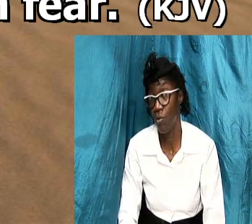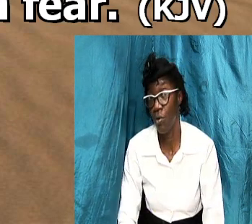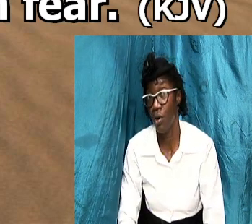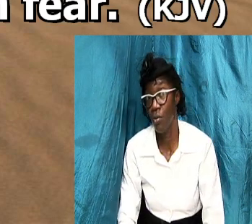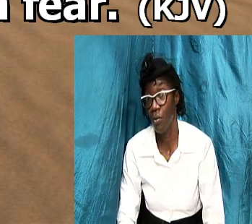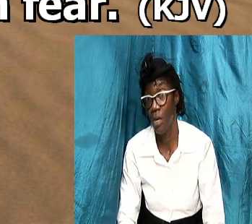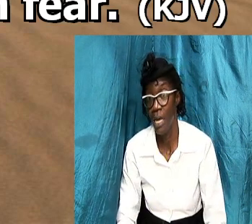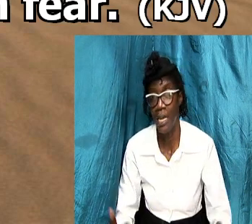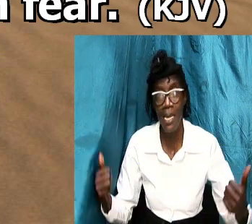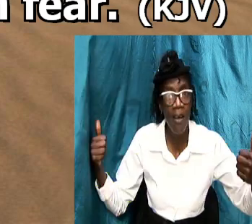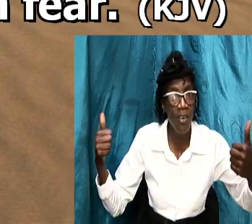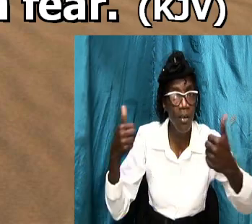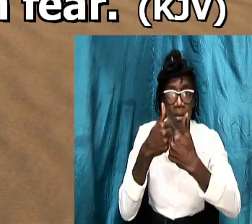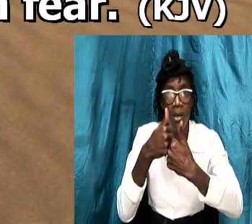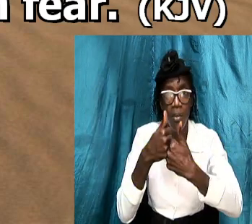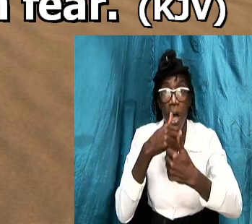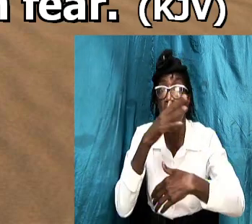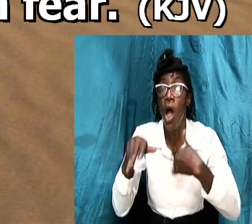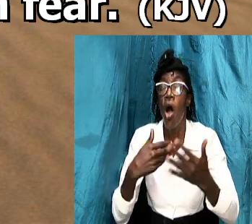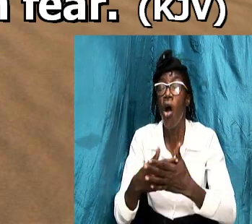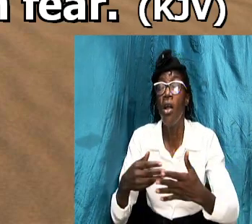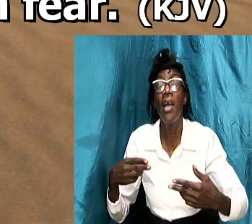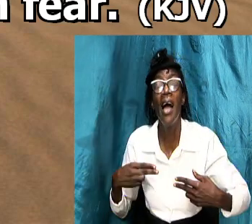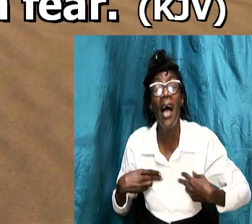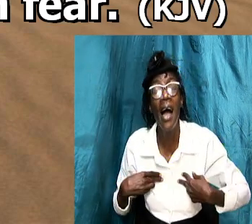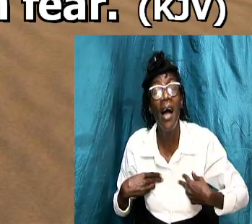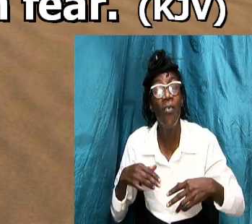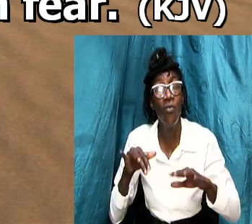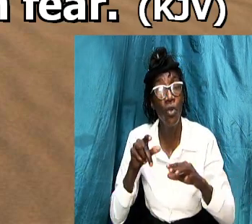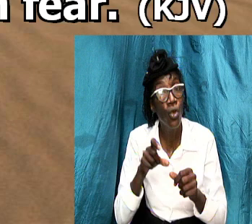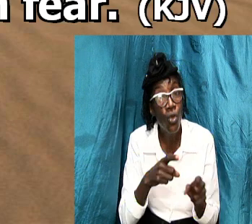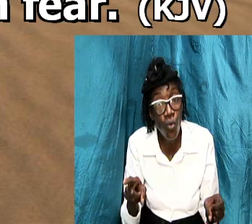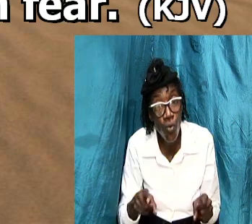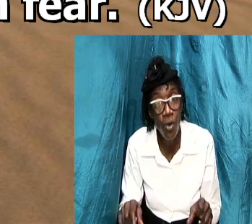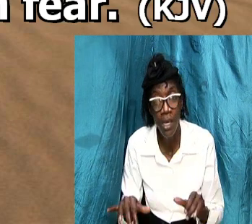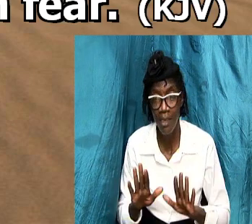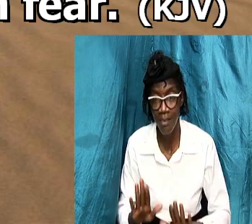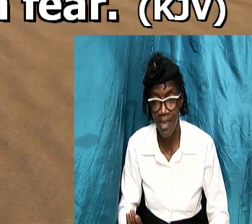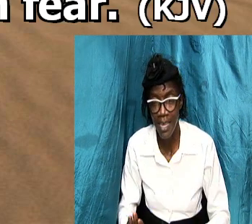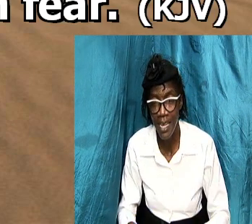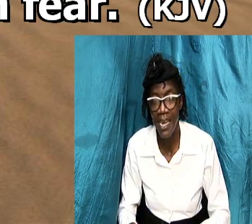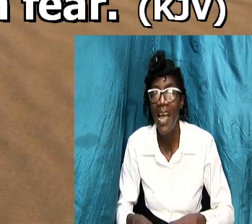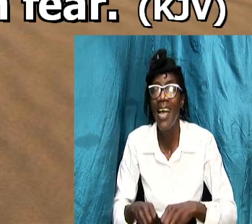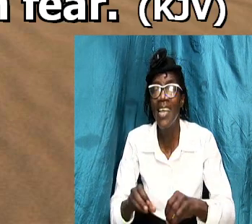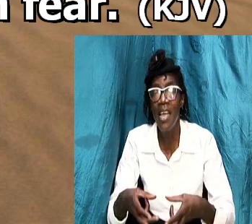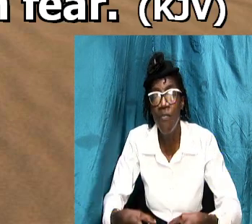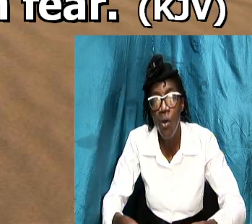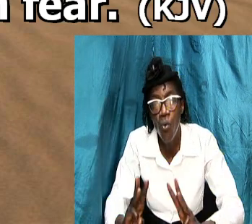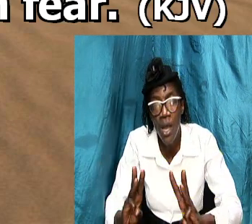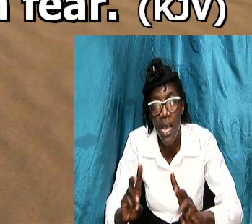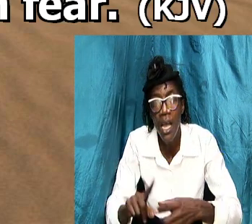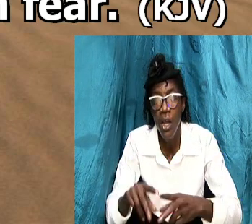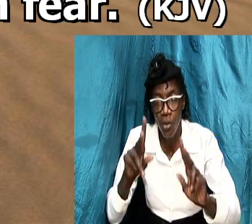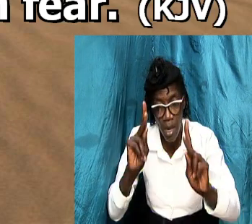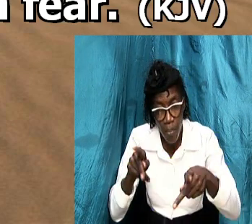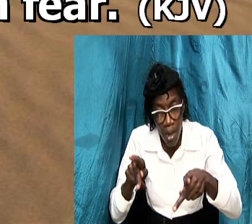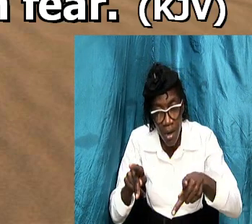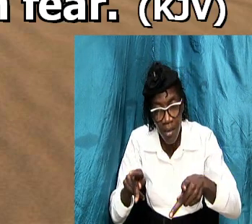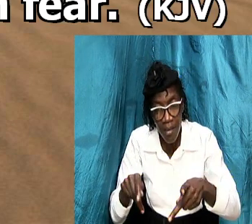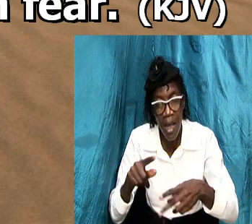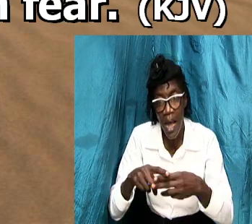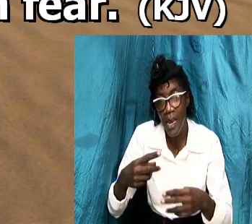was to yield and to yield is just simply to to give way to the person who is already on the roundabout